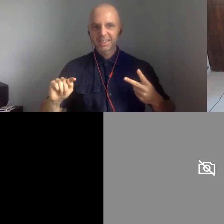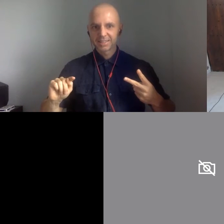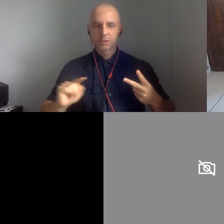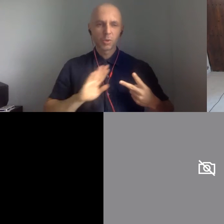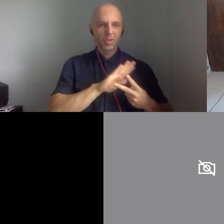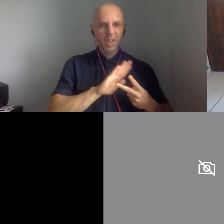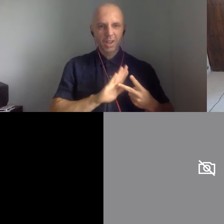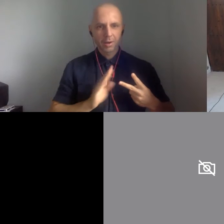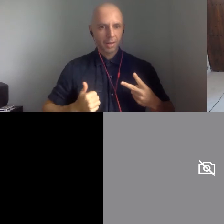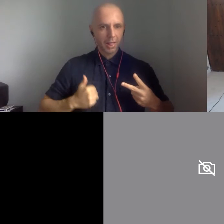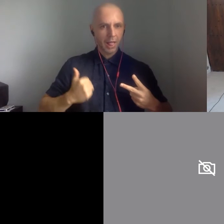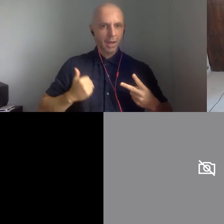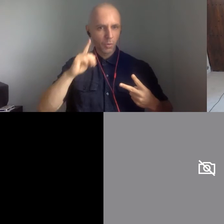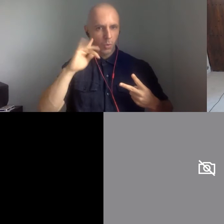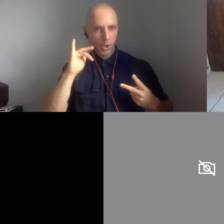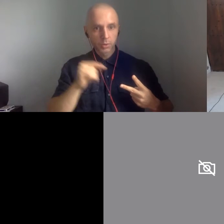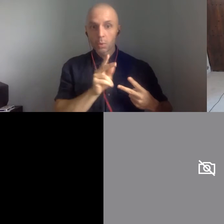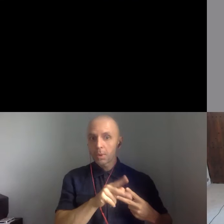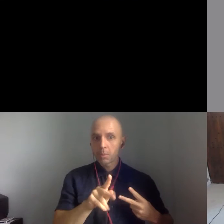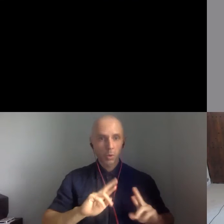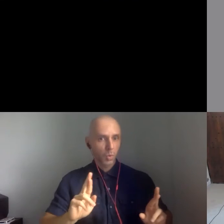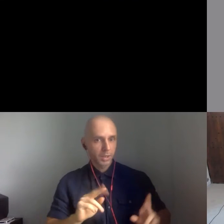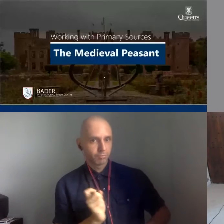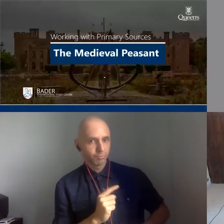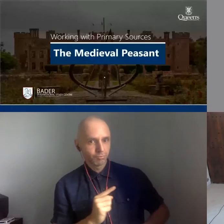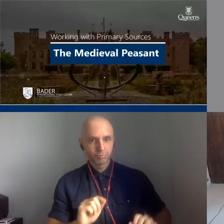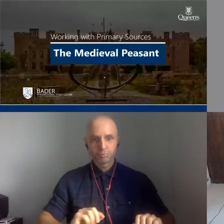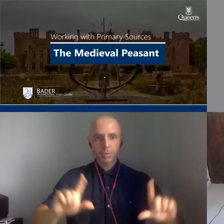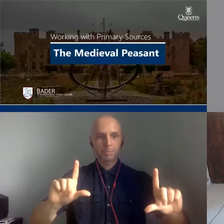queued up to get us started and here we go.